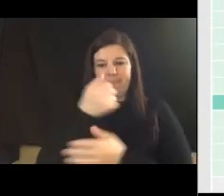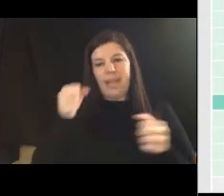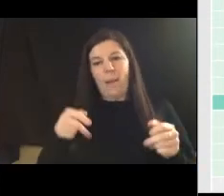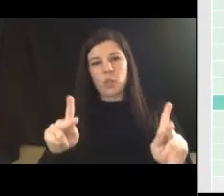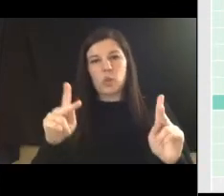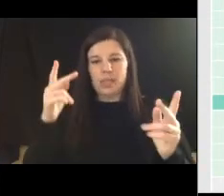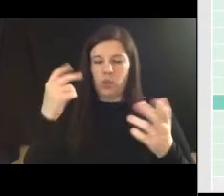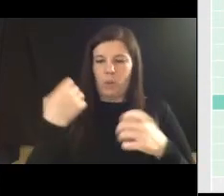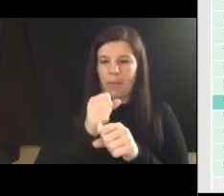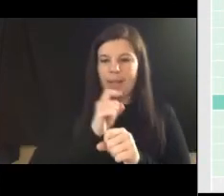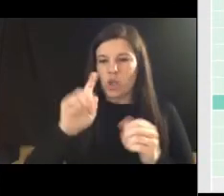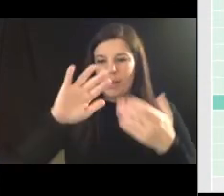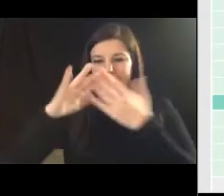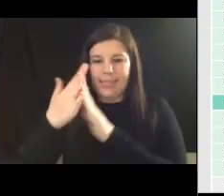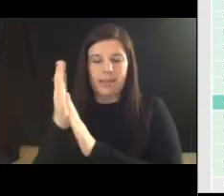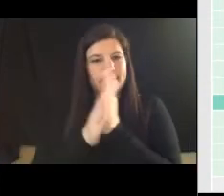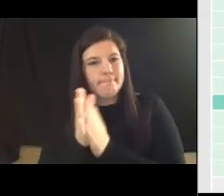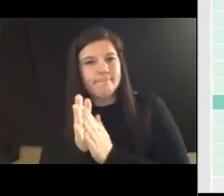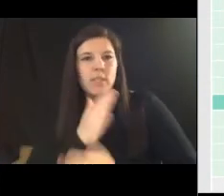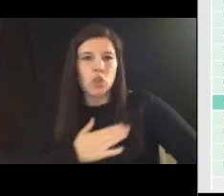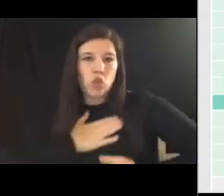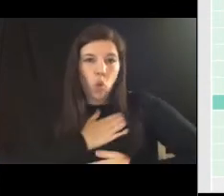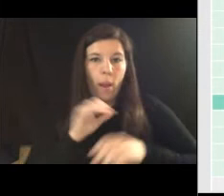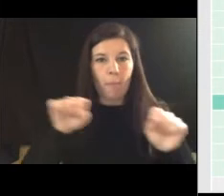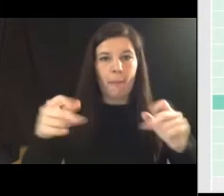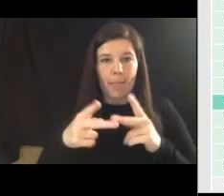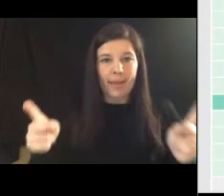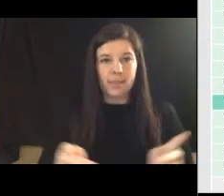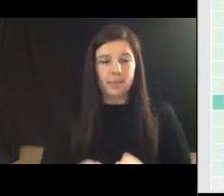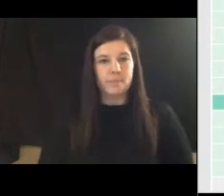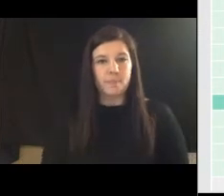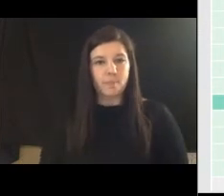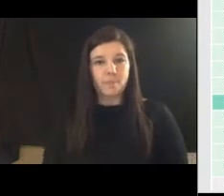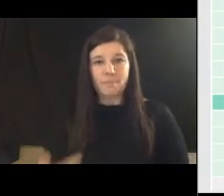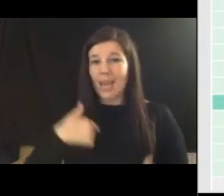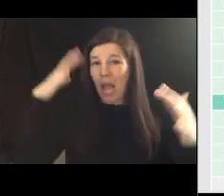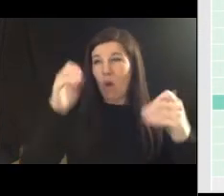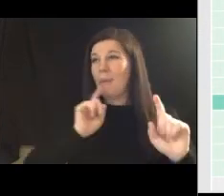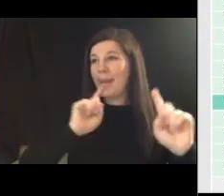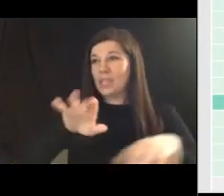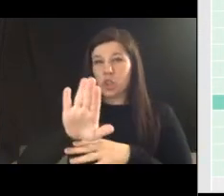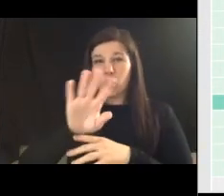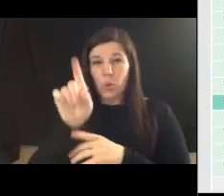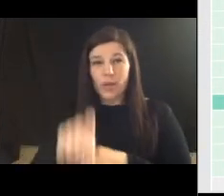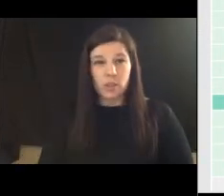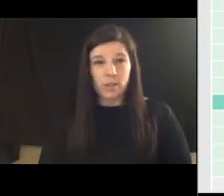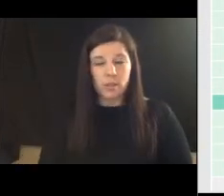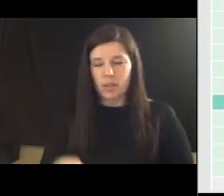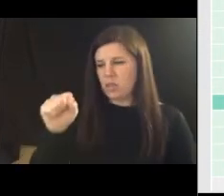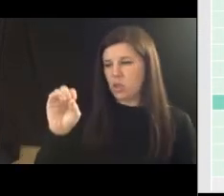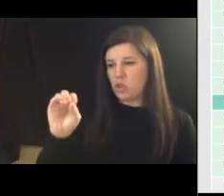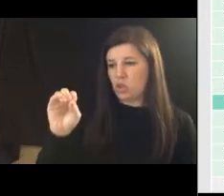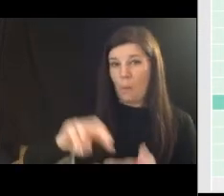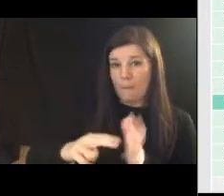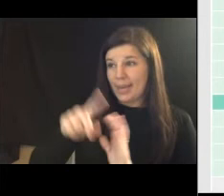city you know desirable and and livable so i hope i answered your question yes the